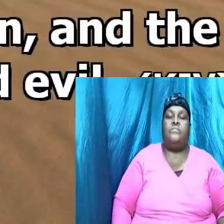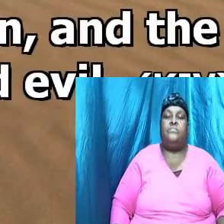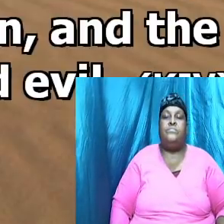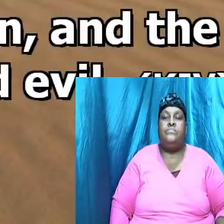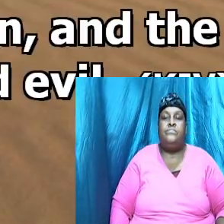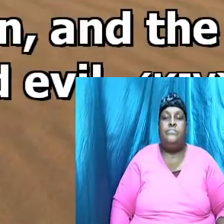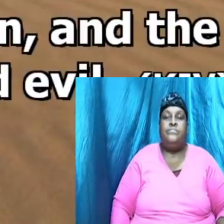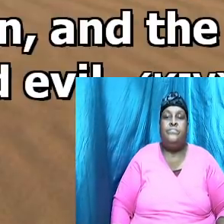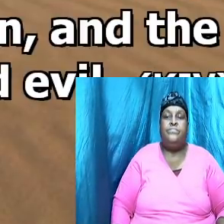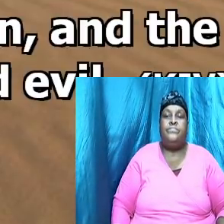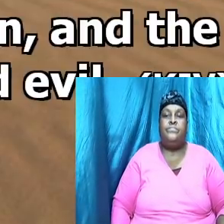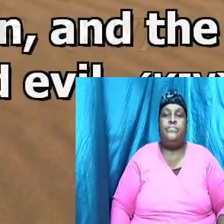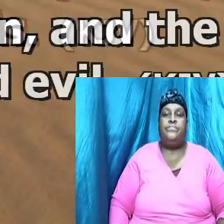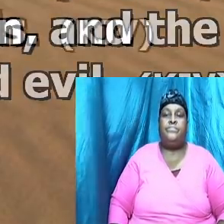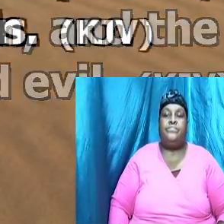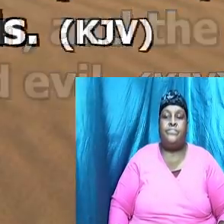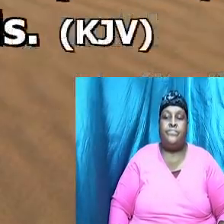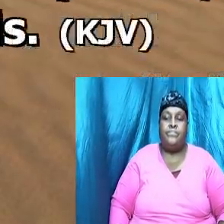evil